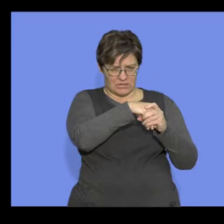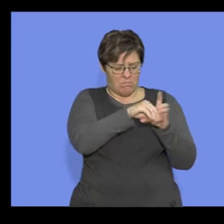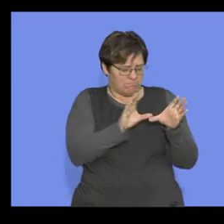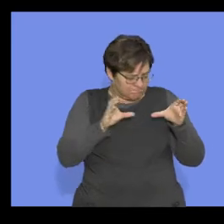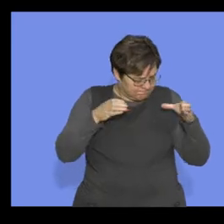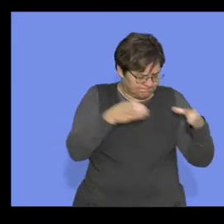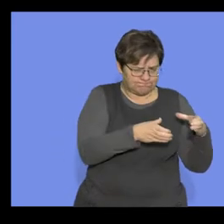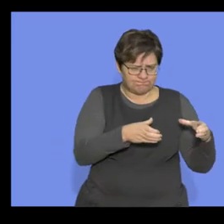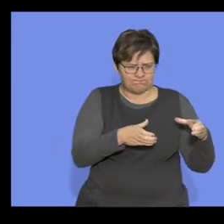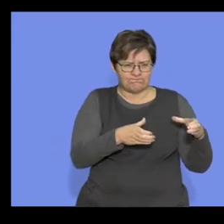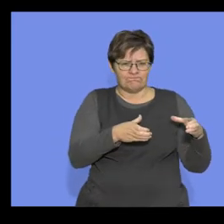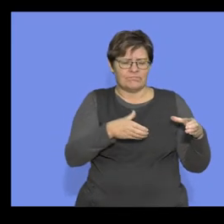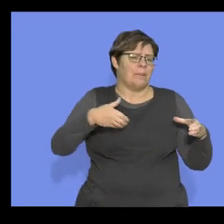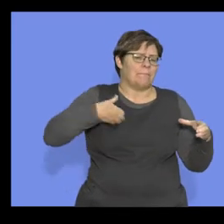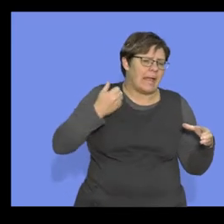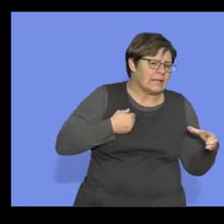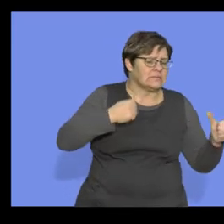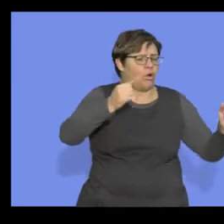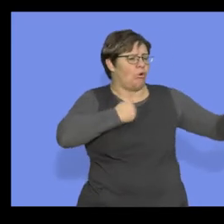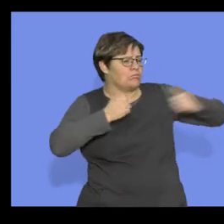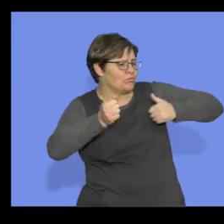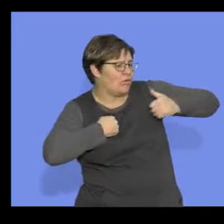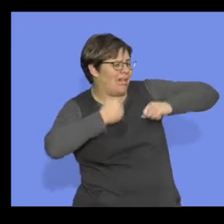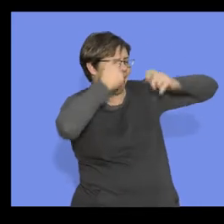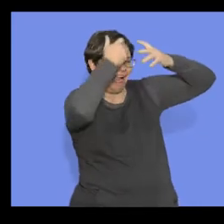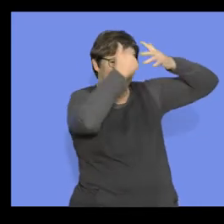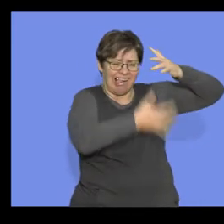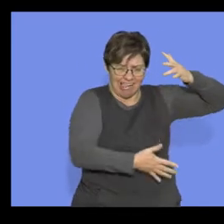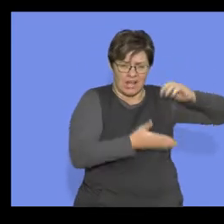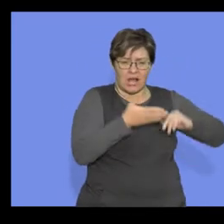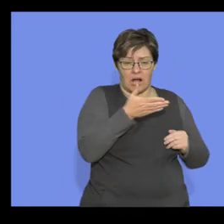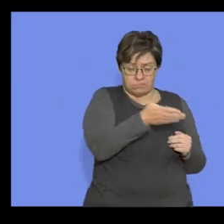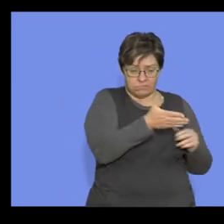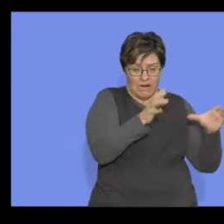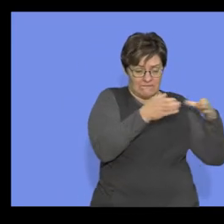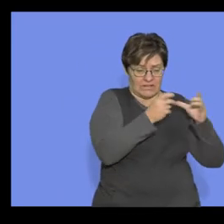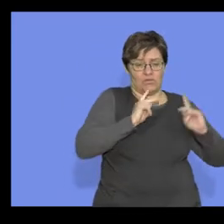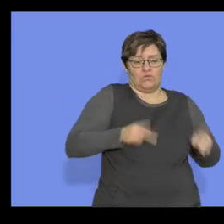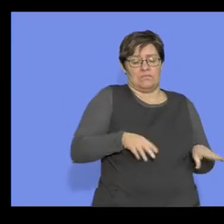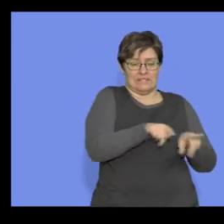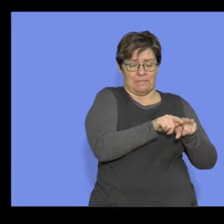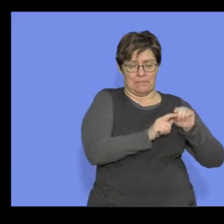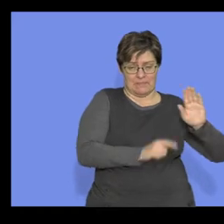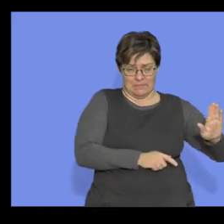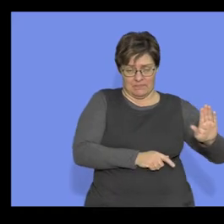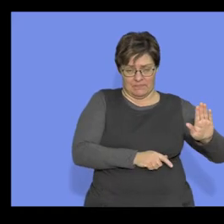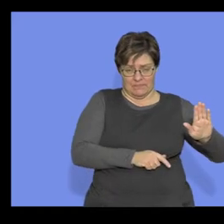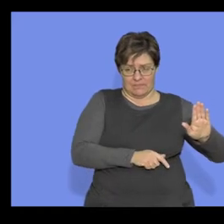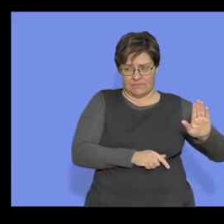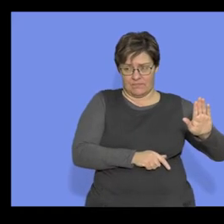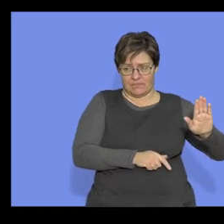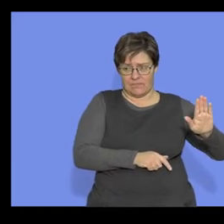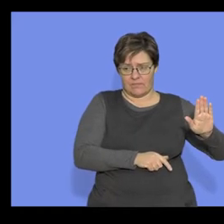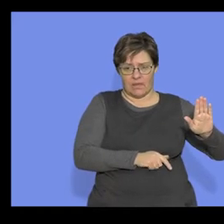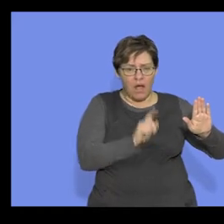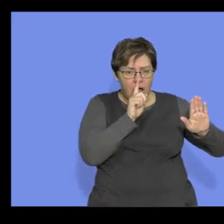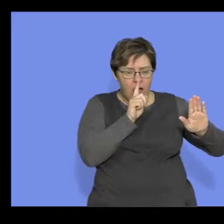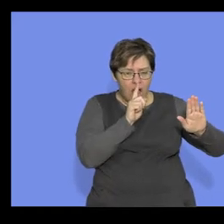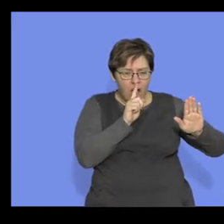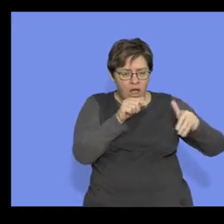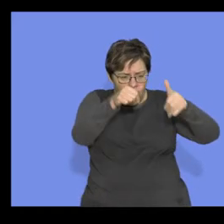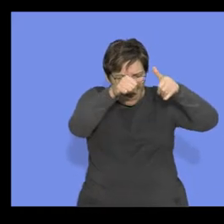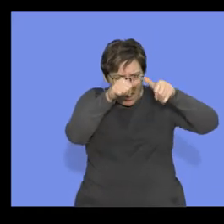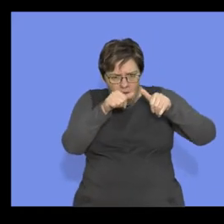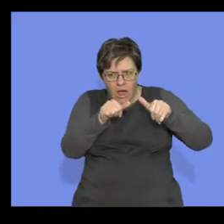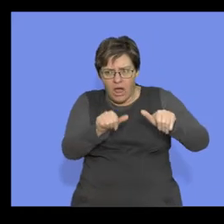fit in here with all the monkeys, the orangutans, and all of those things. But what do we notice later